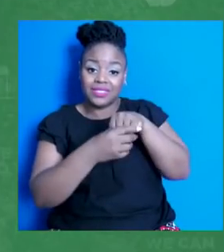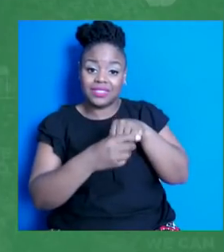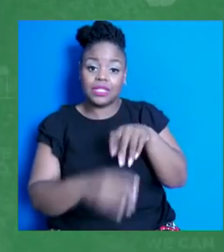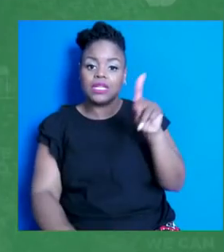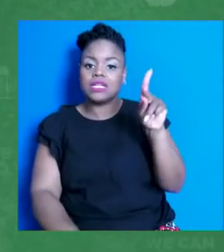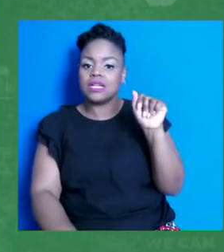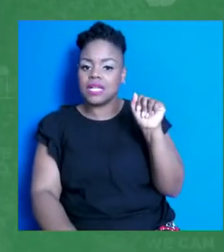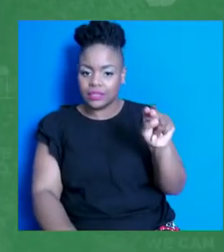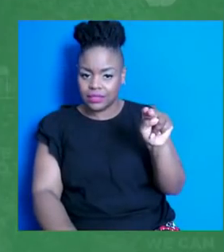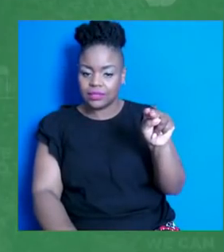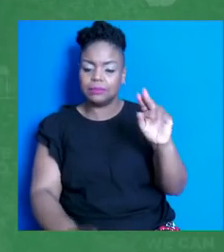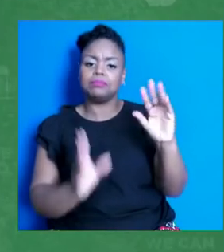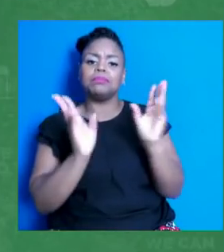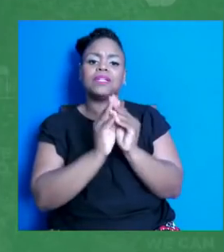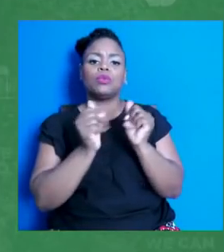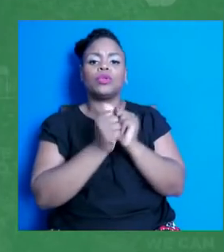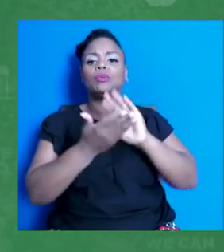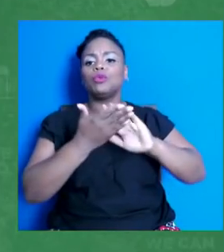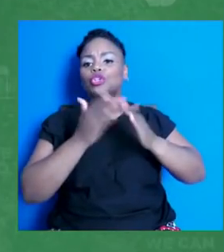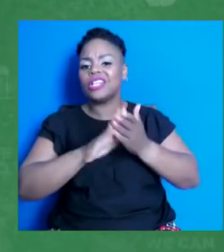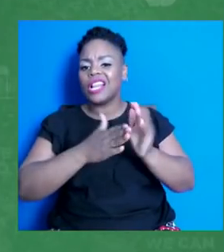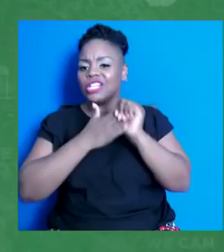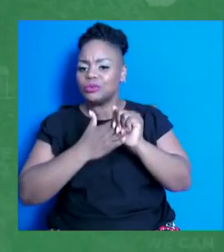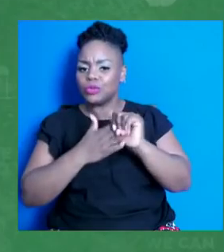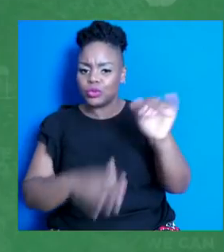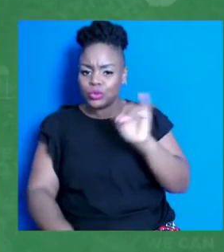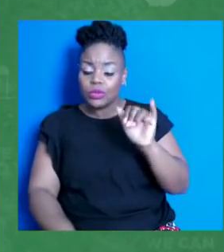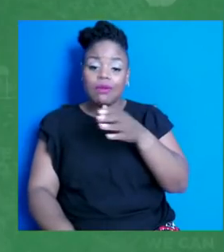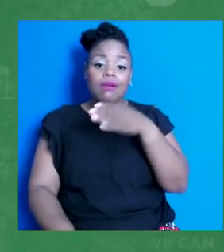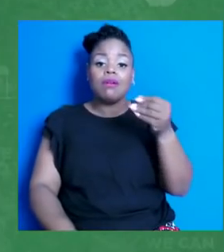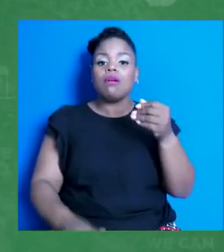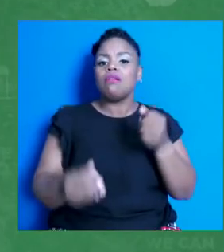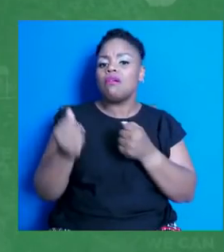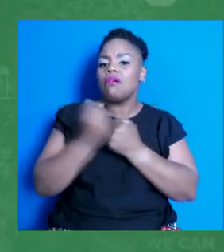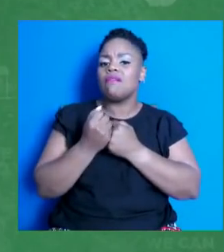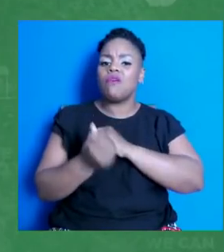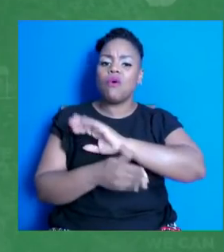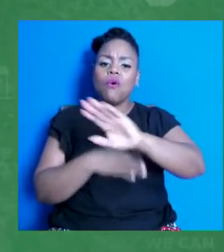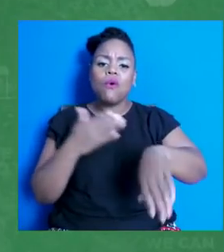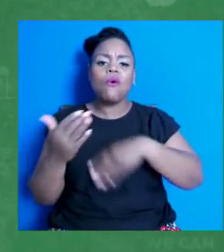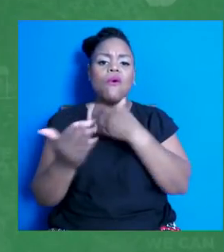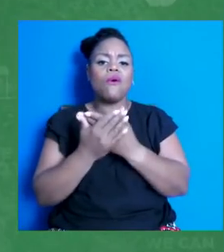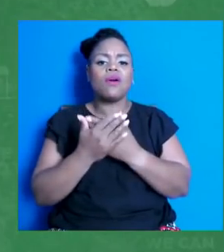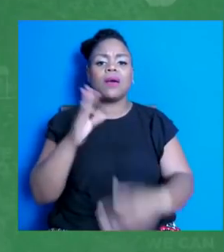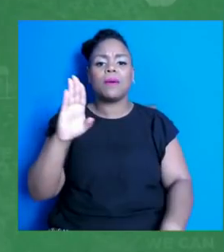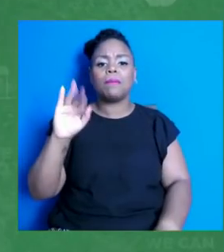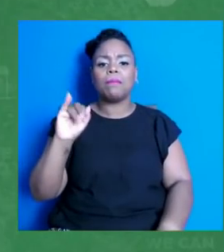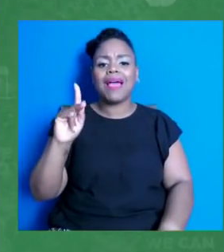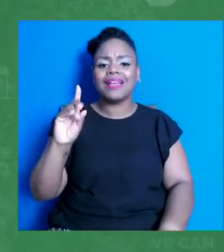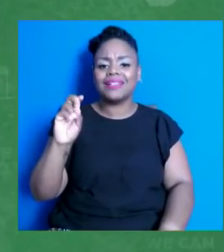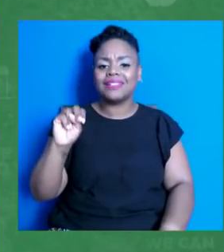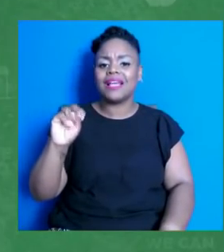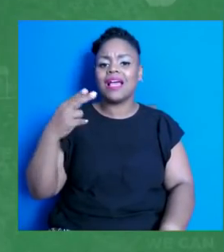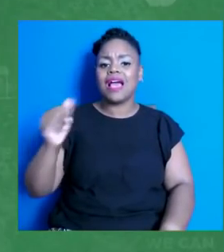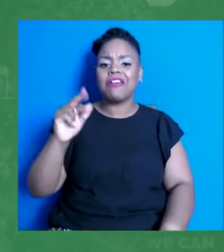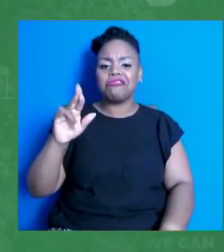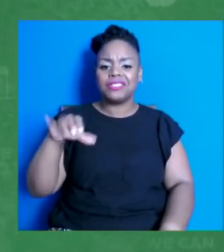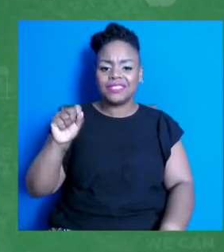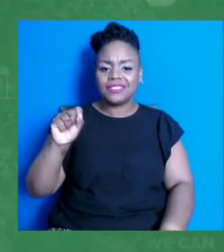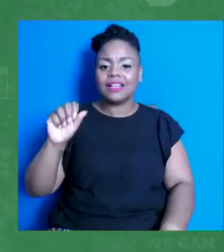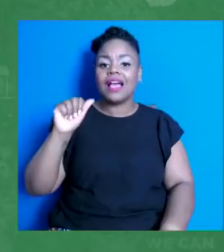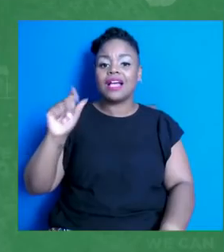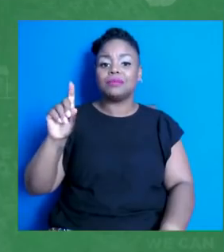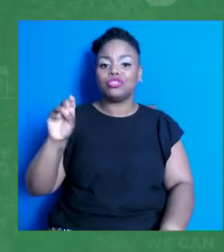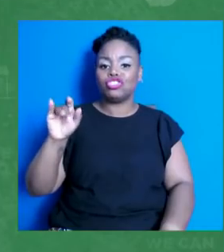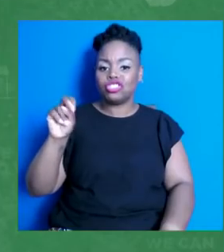So on behalf of the entire Biden-Harris administration, thank you so much for everything you've done, which is